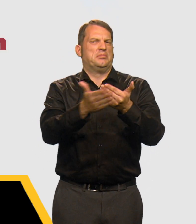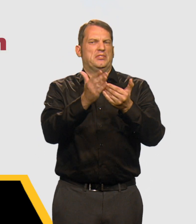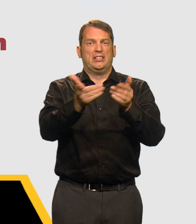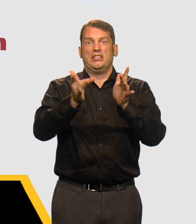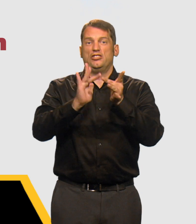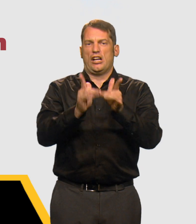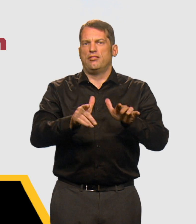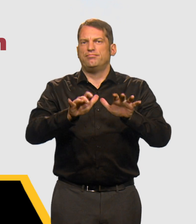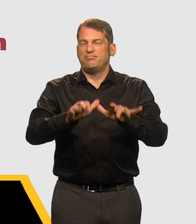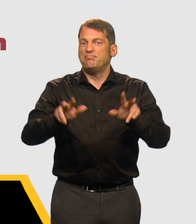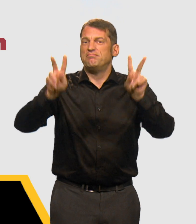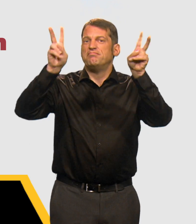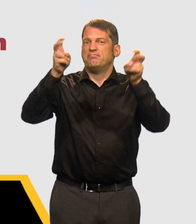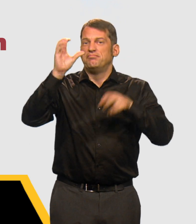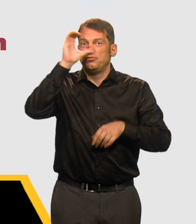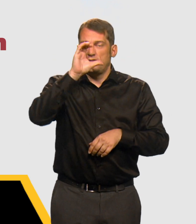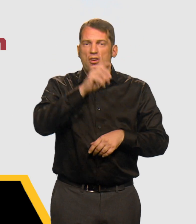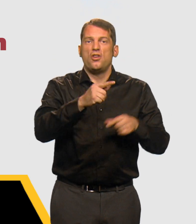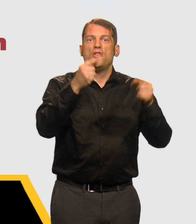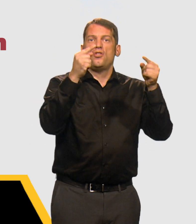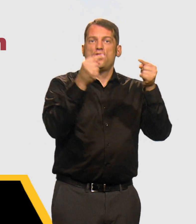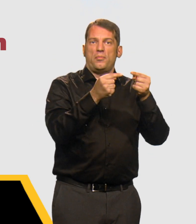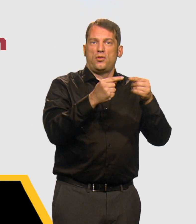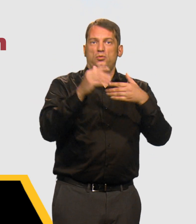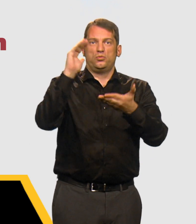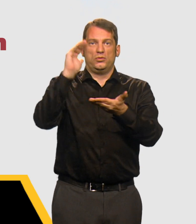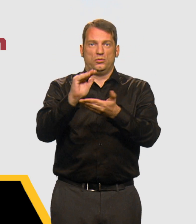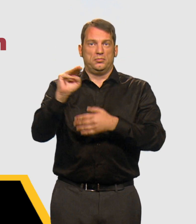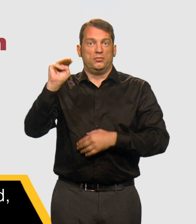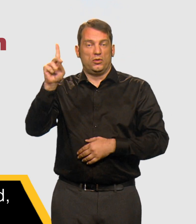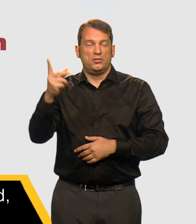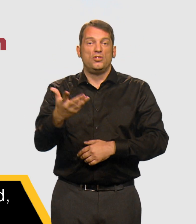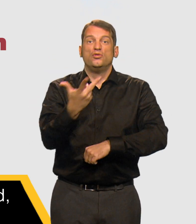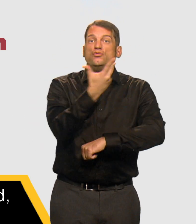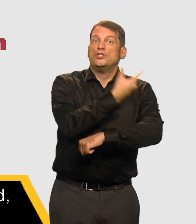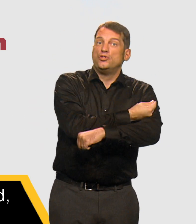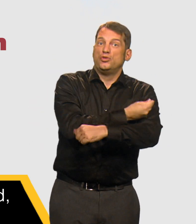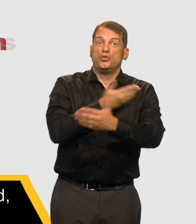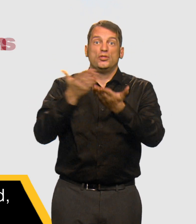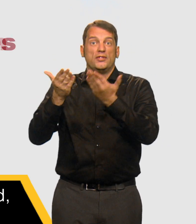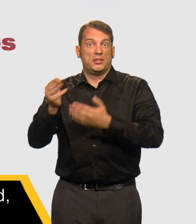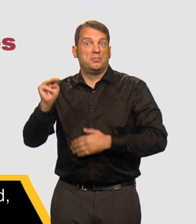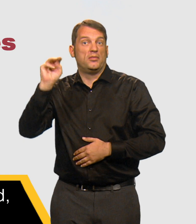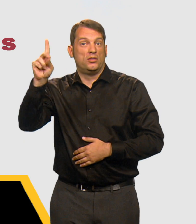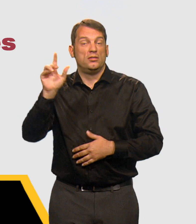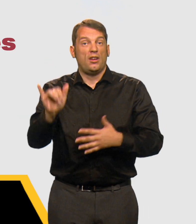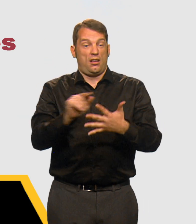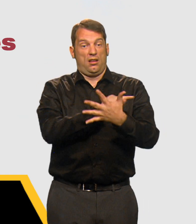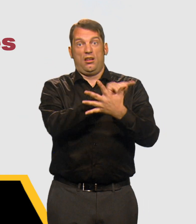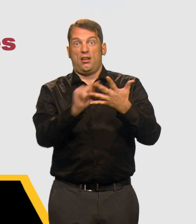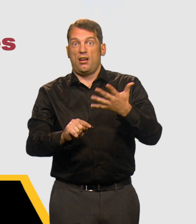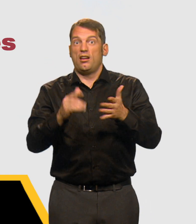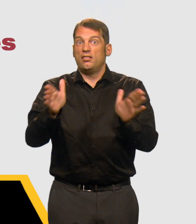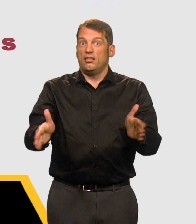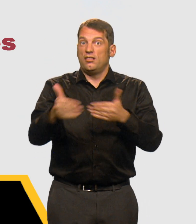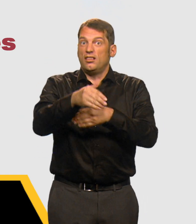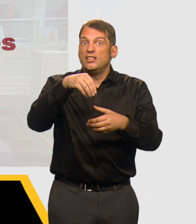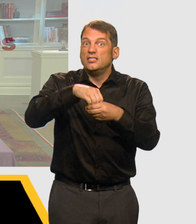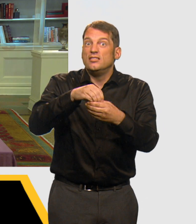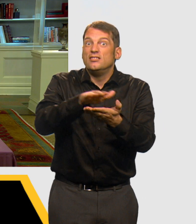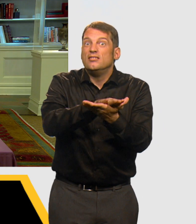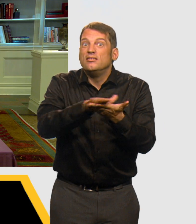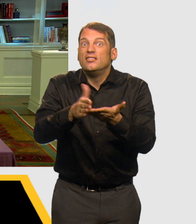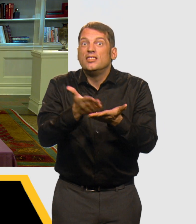These programs can be found by a simple internet search, Harm Reduction Maryland or Syringe Services Maryland.